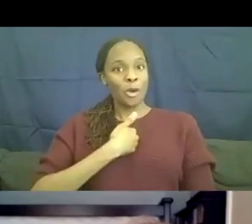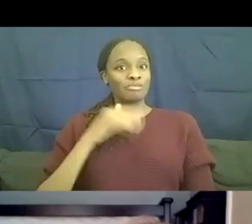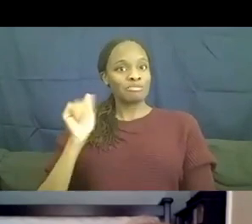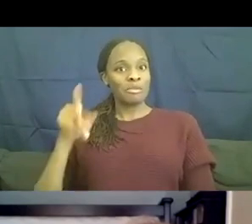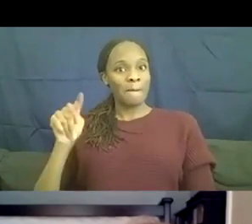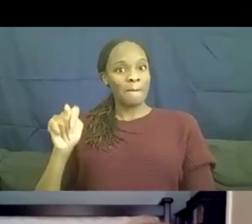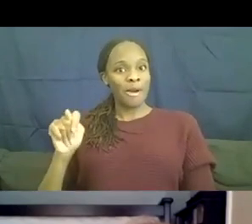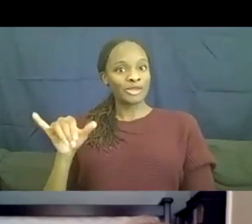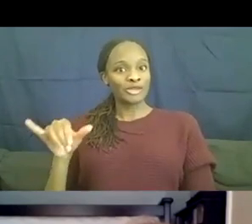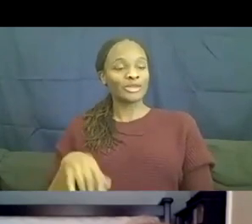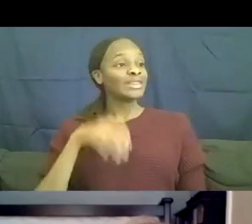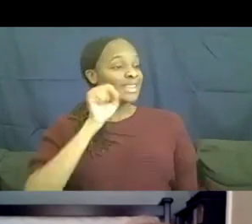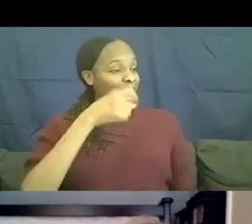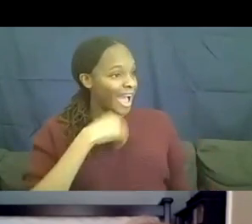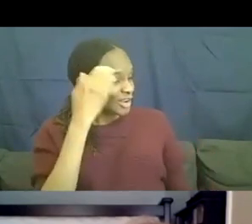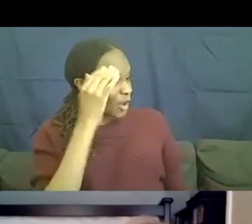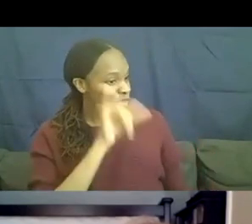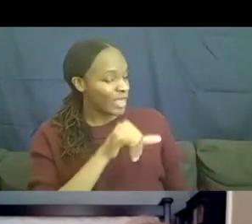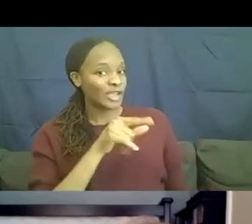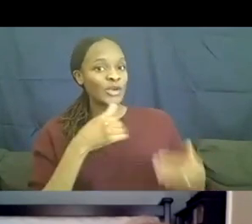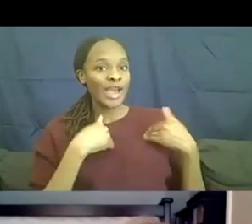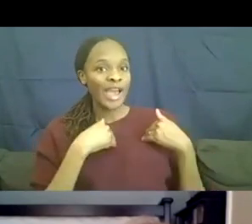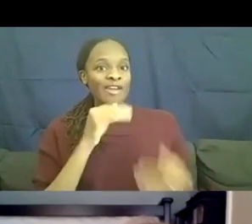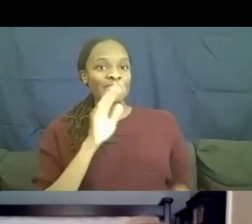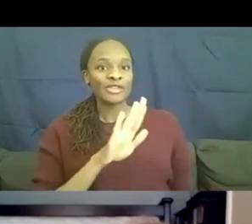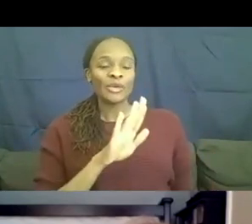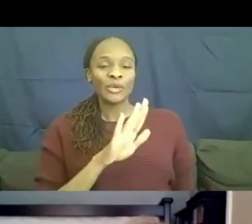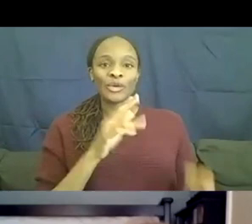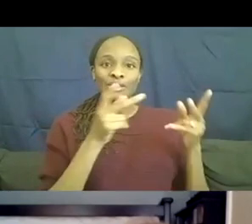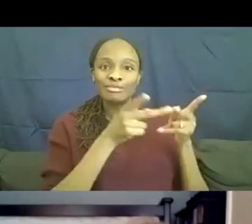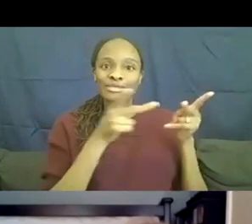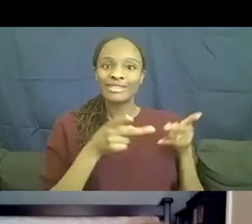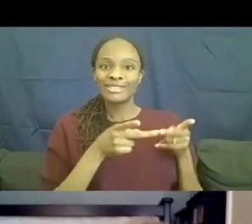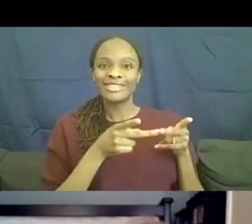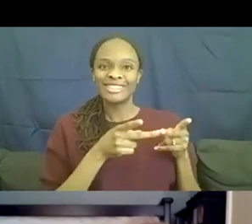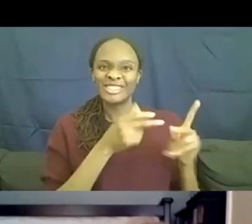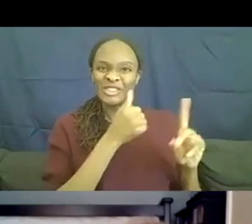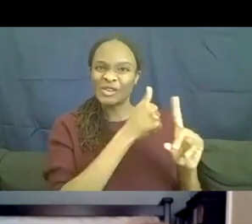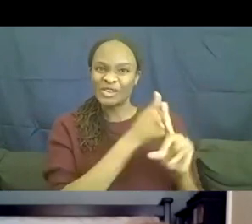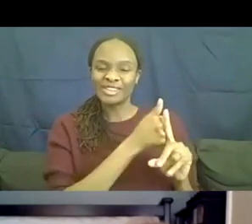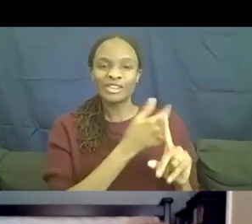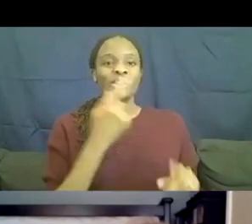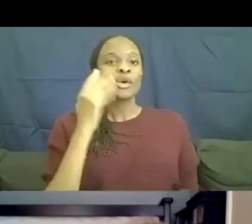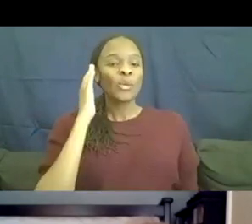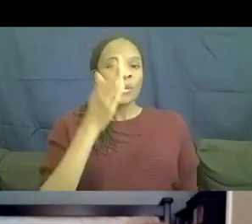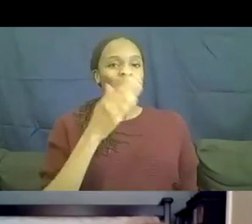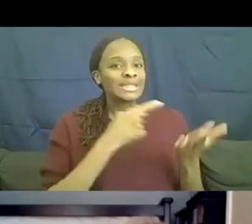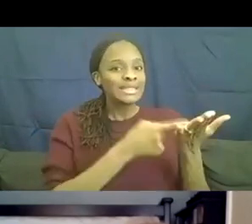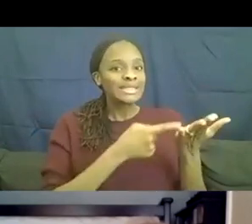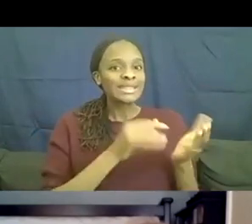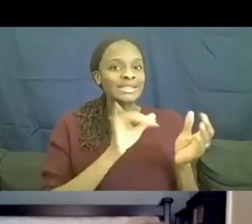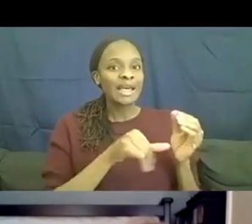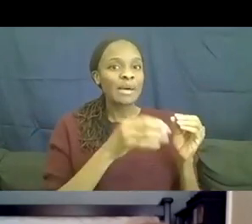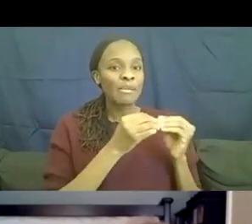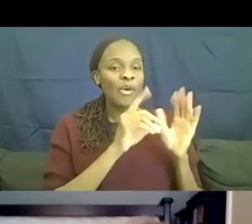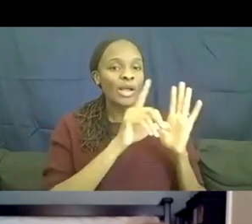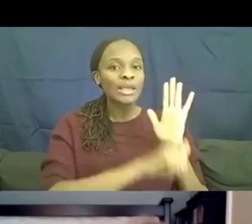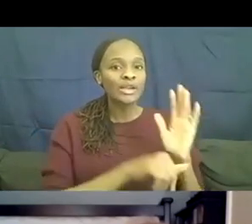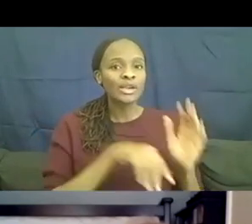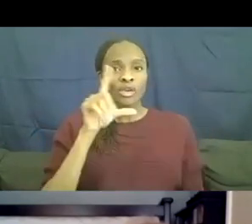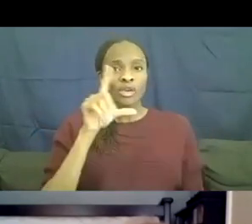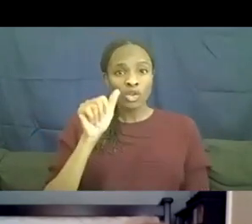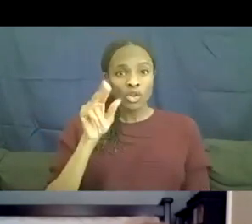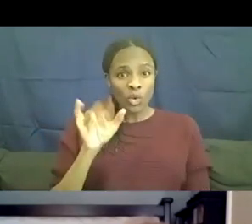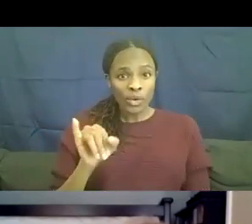Yeah. I know that. Um, you got your HUD voucher so you could have your own place. And we'll talk more about that later. Um, Lori, what were you parked out